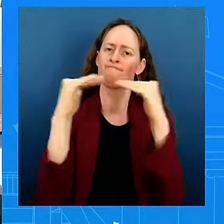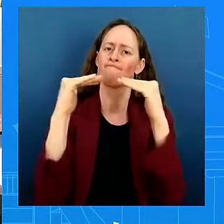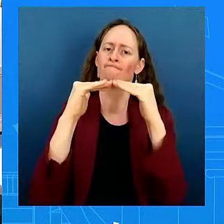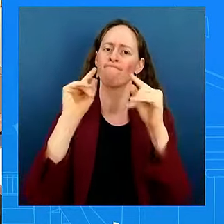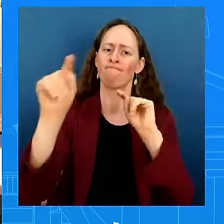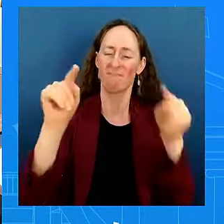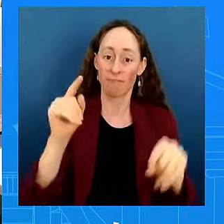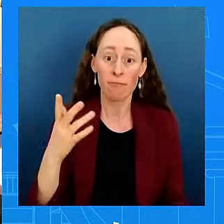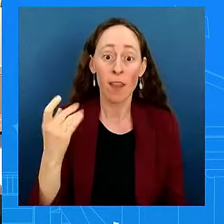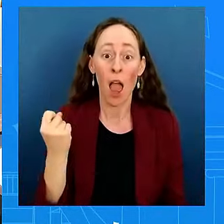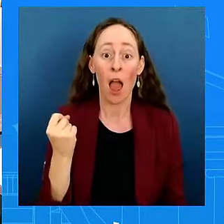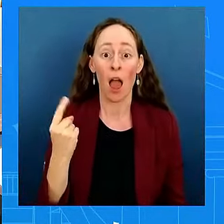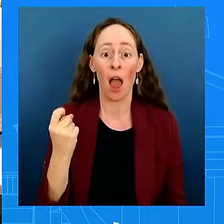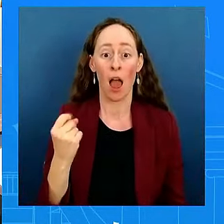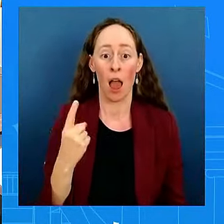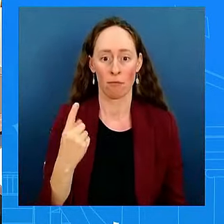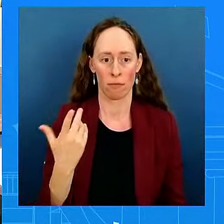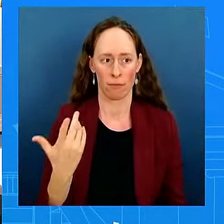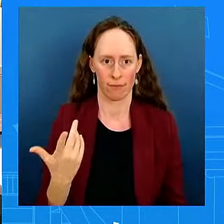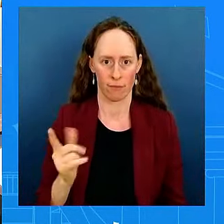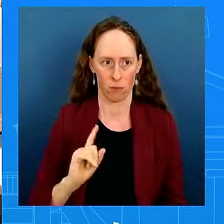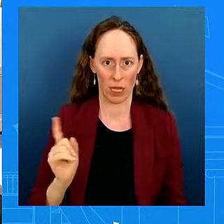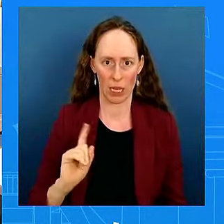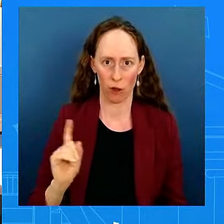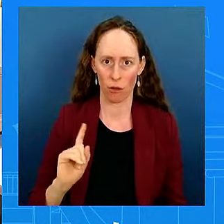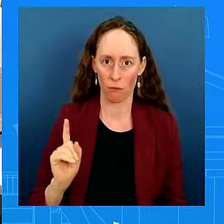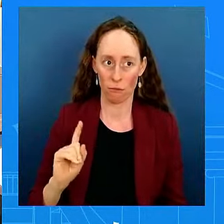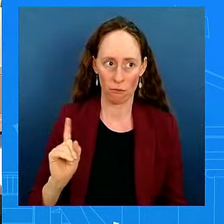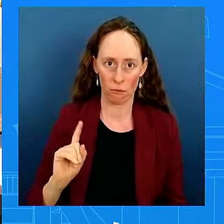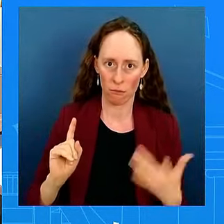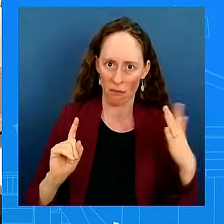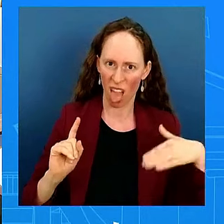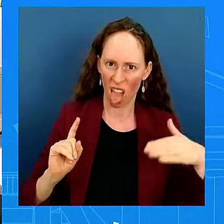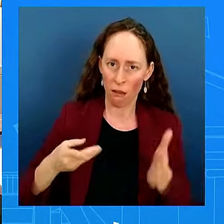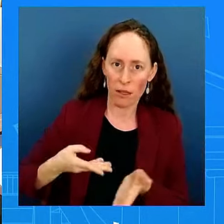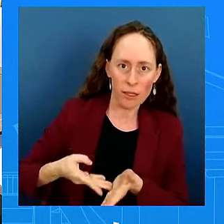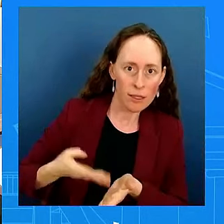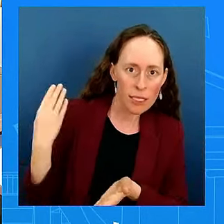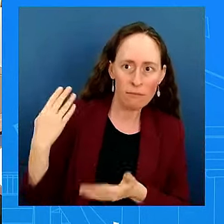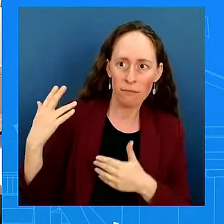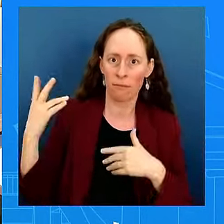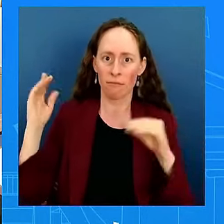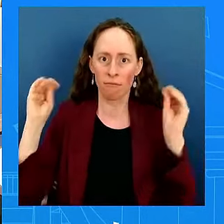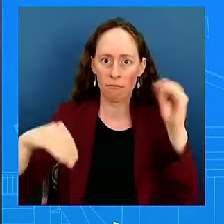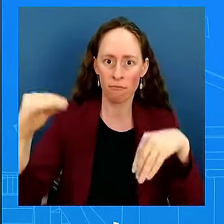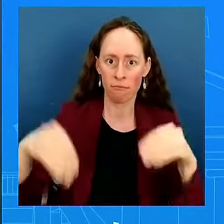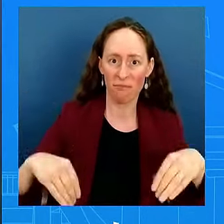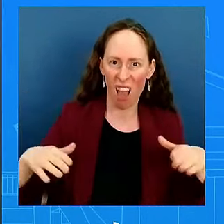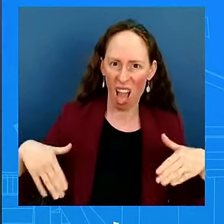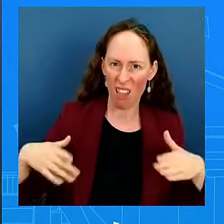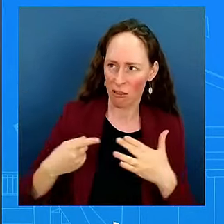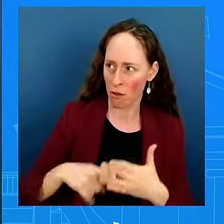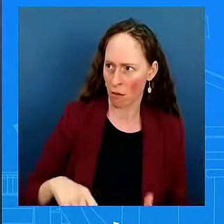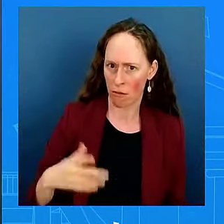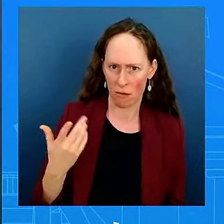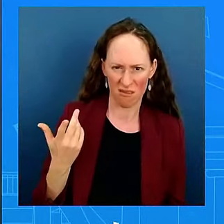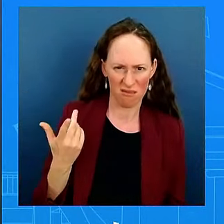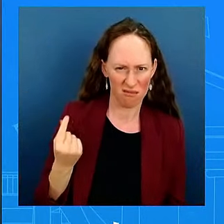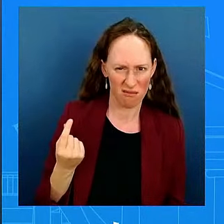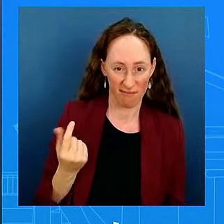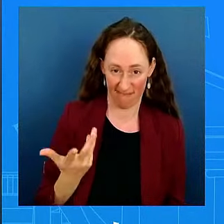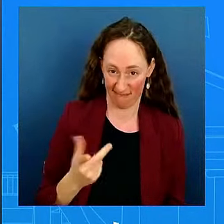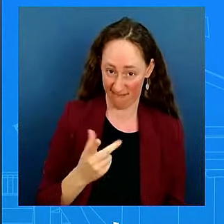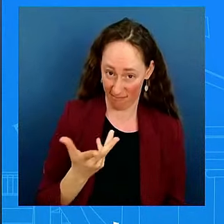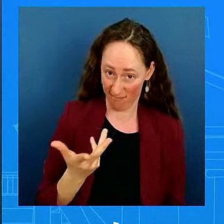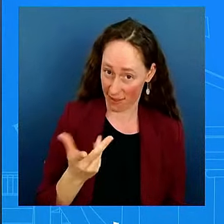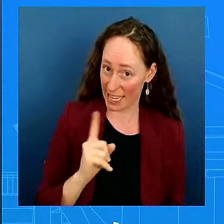has been connected to broadband as a result. Is that accurate? Can you tell us to I'll have to talk to the families who have been connected as